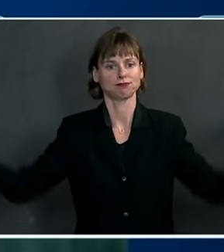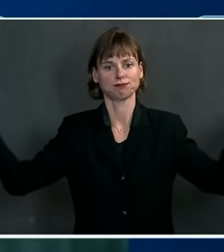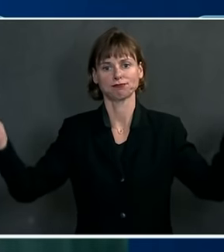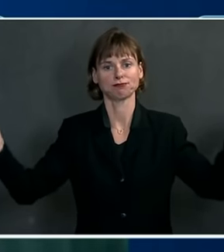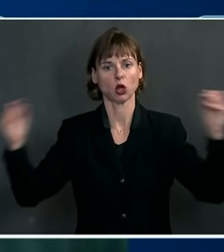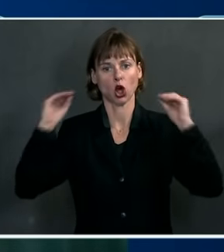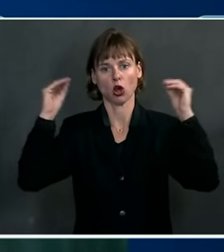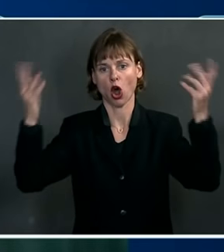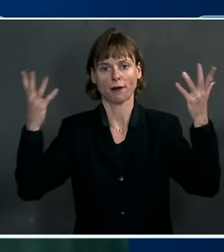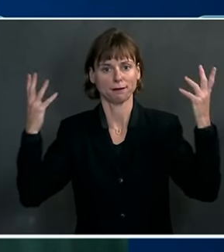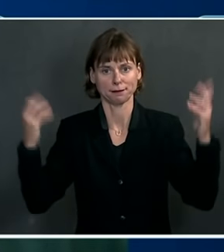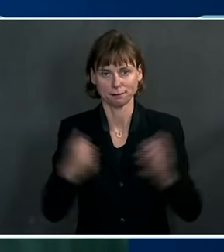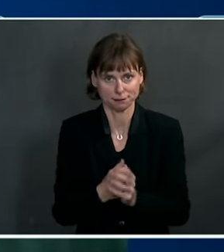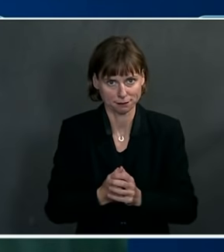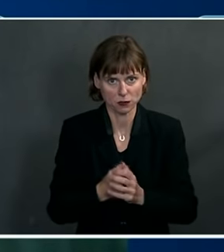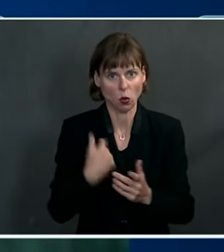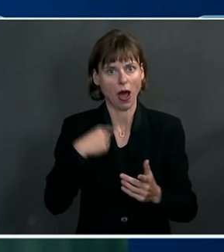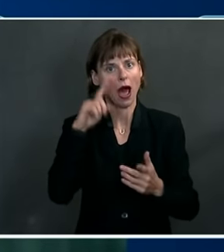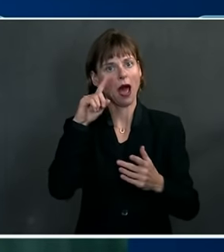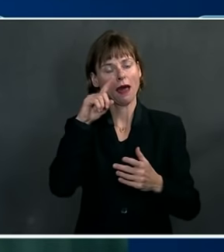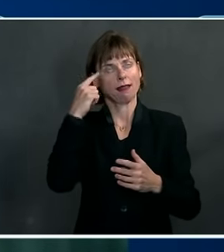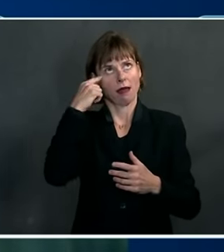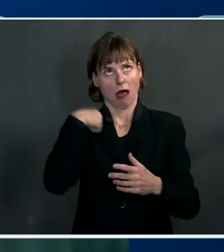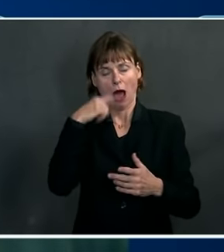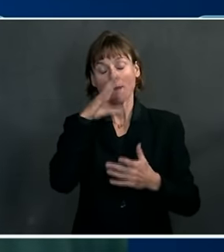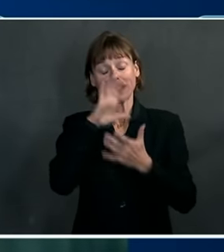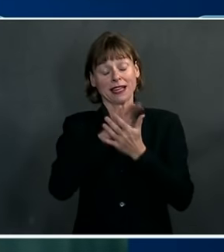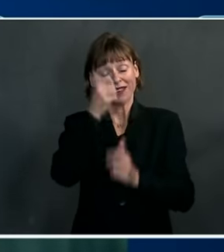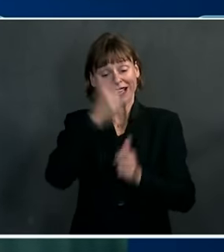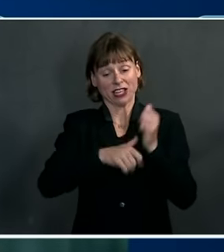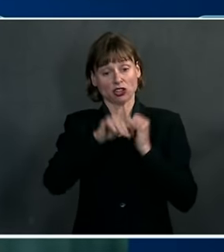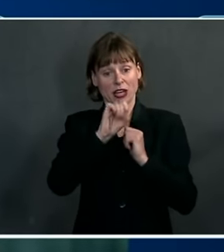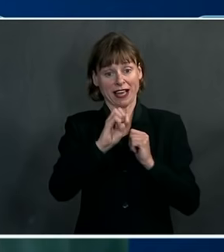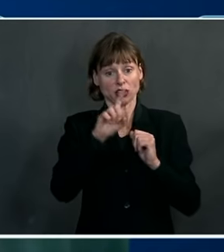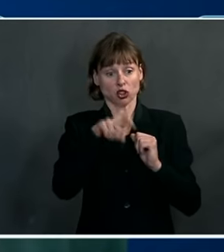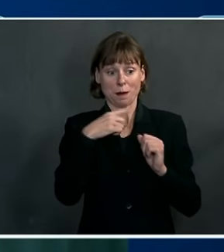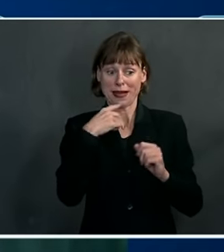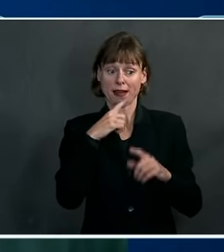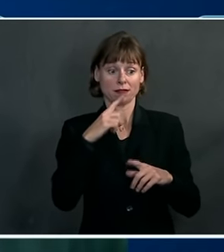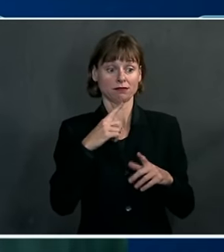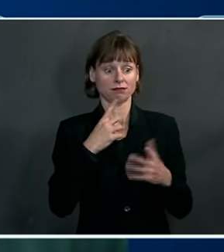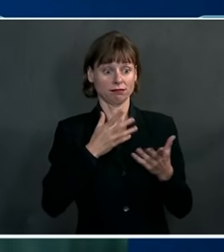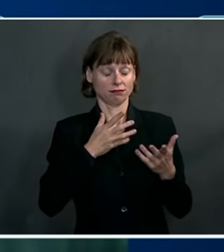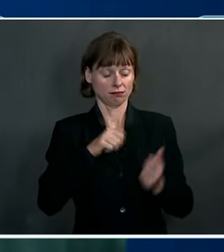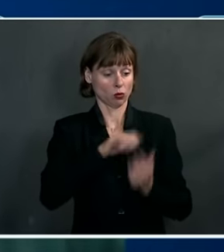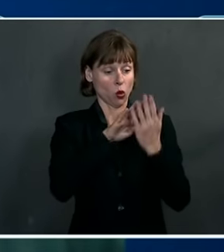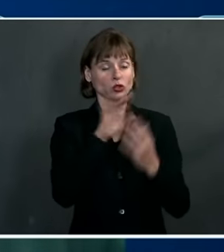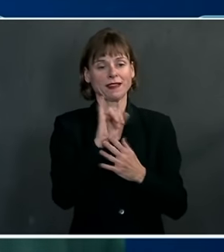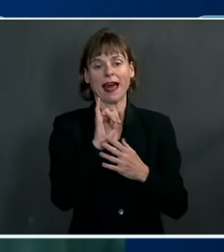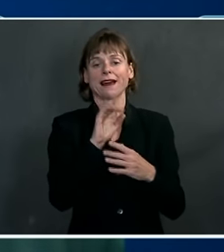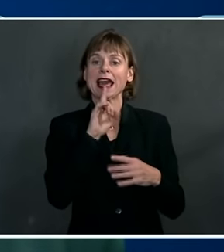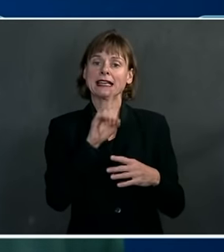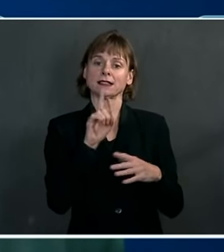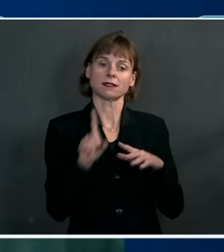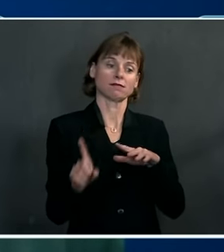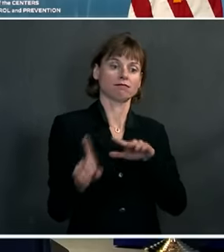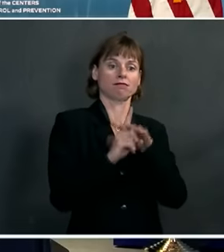And so I think and I believe that we should be treating every case as if it's a variant during this pandemic right now.